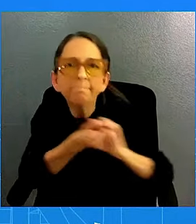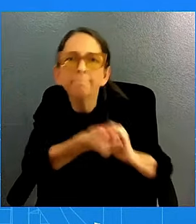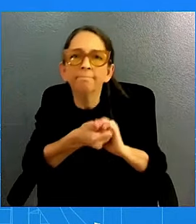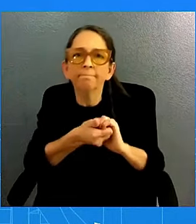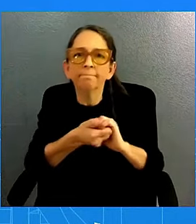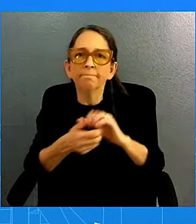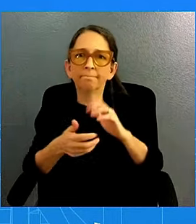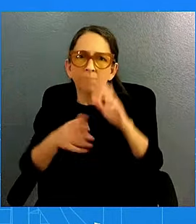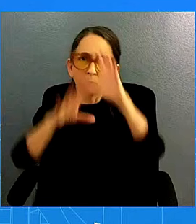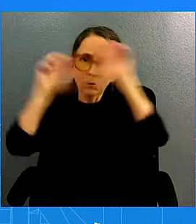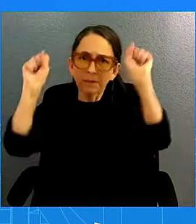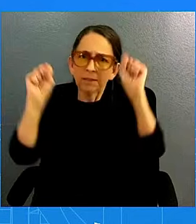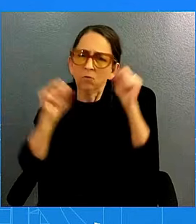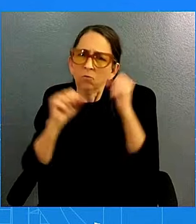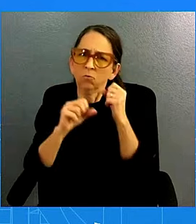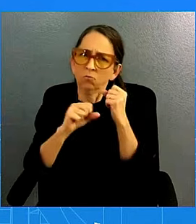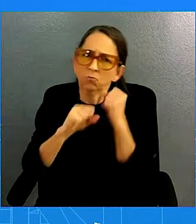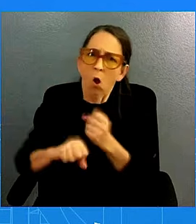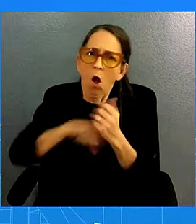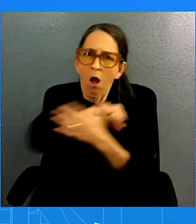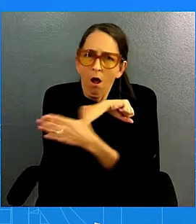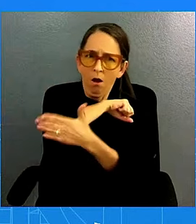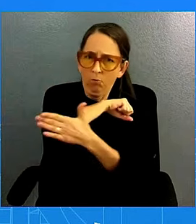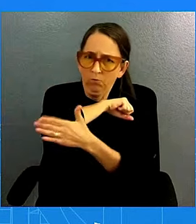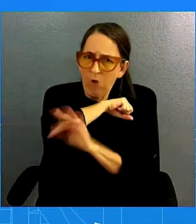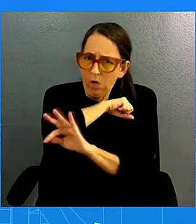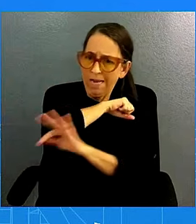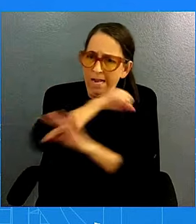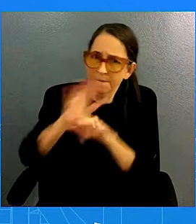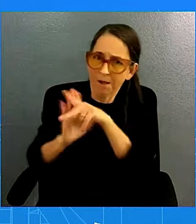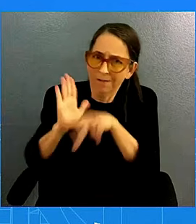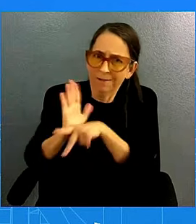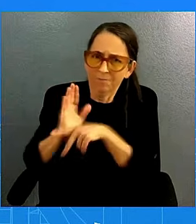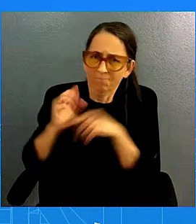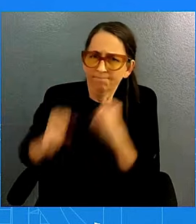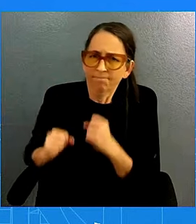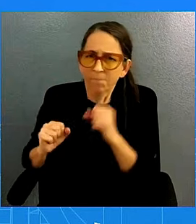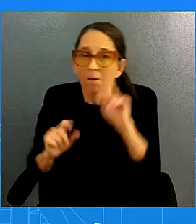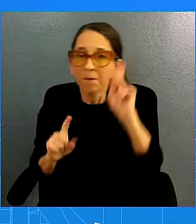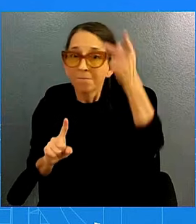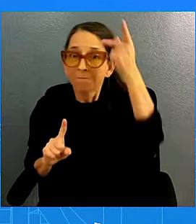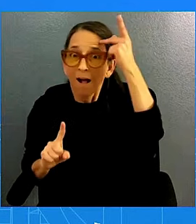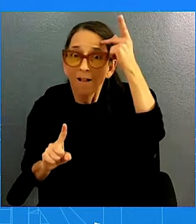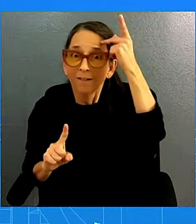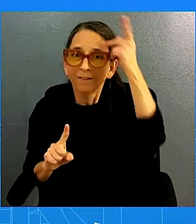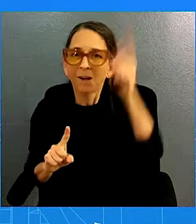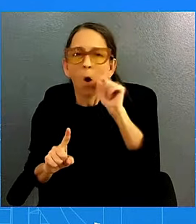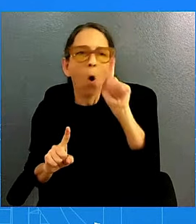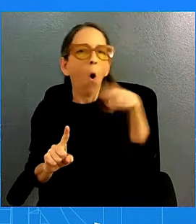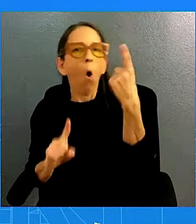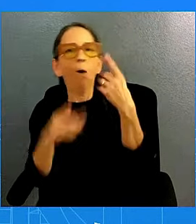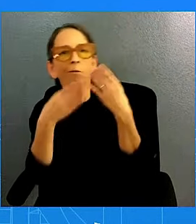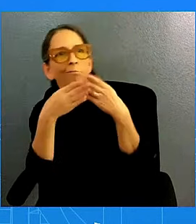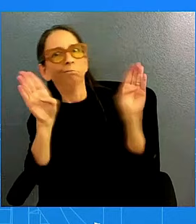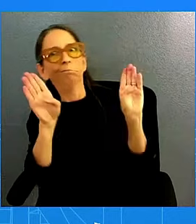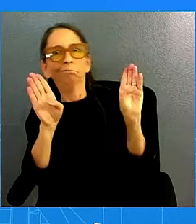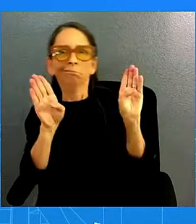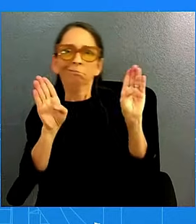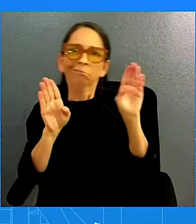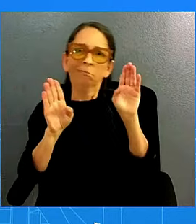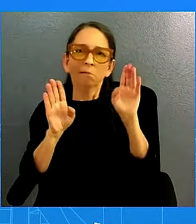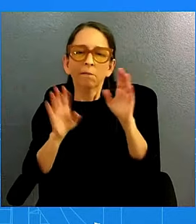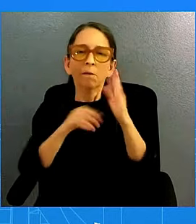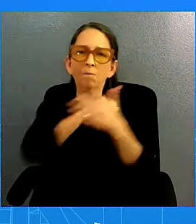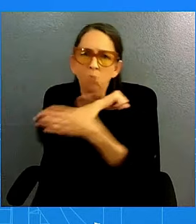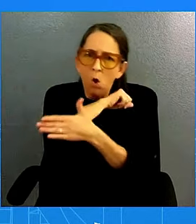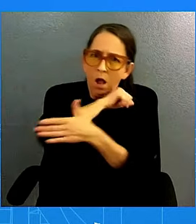what you should see from that. It's politics, not just domestic, but also foreign. Foreign policy is very much local. And I think that's what